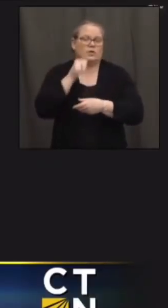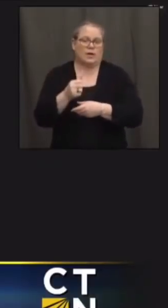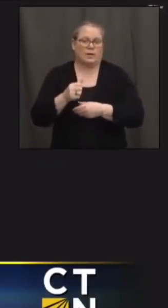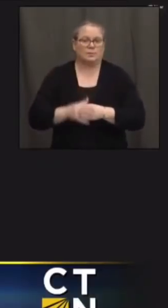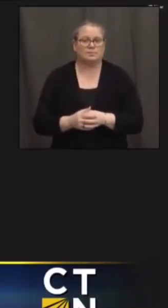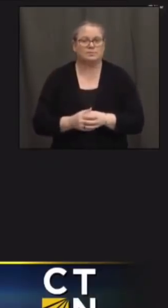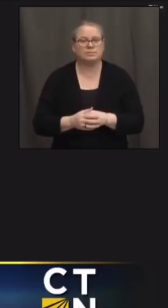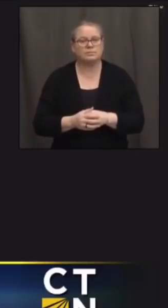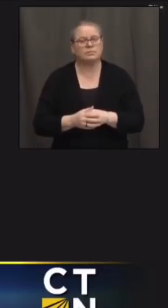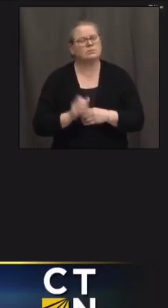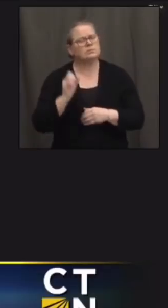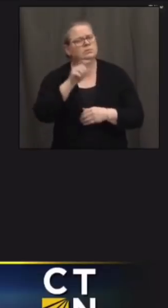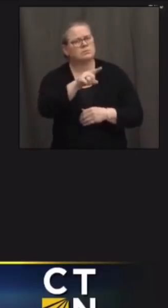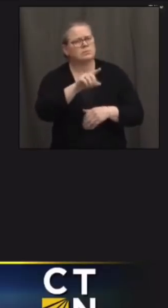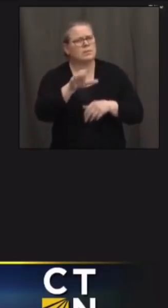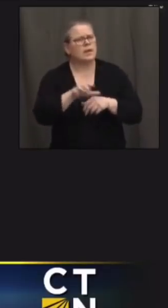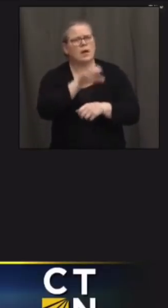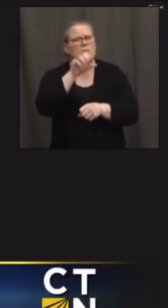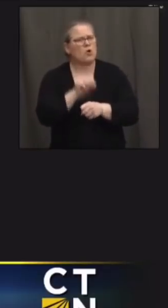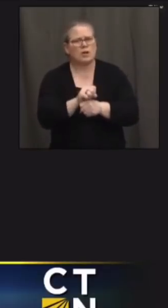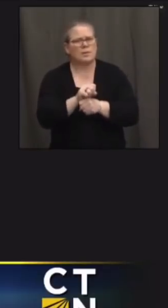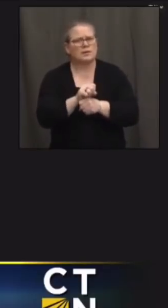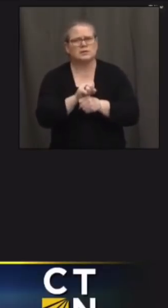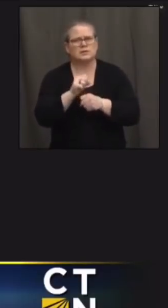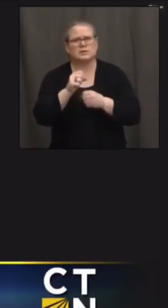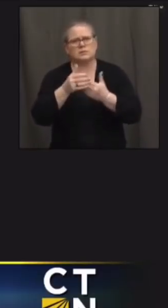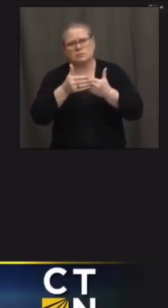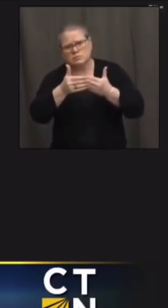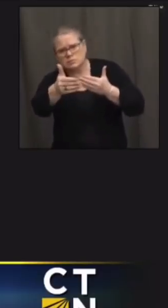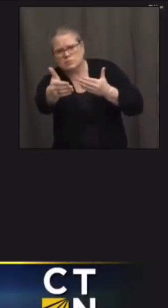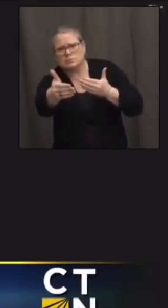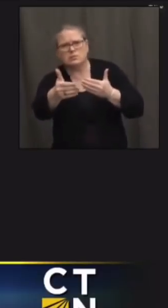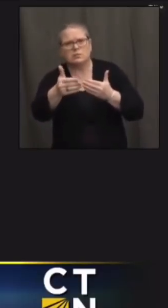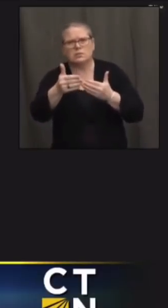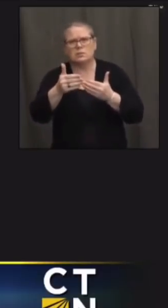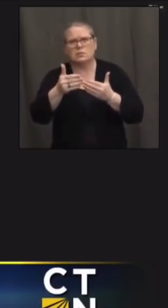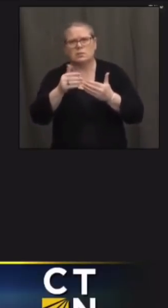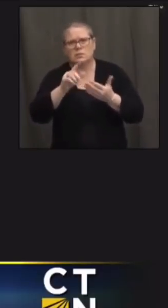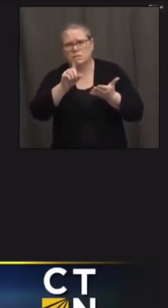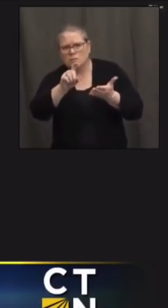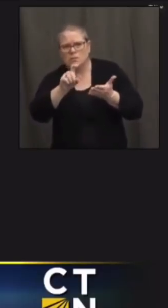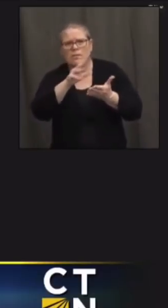quickly did they fill up today what's the volume been like uh